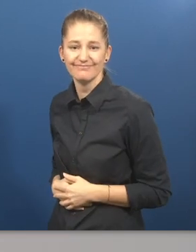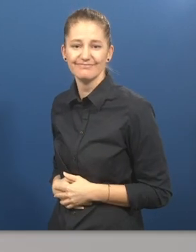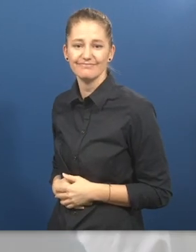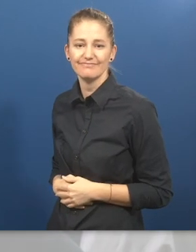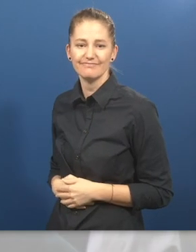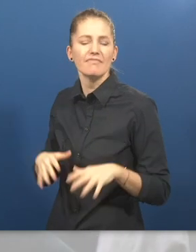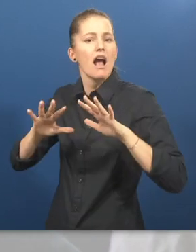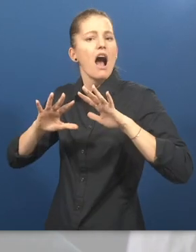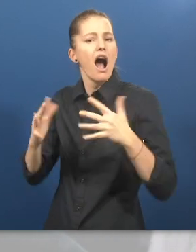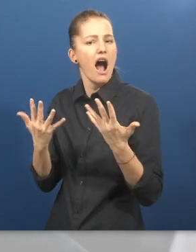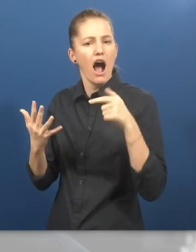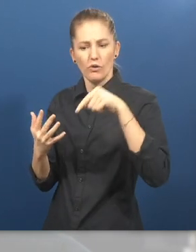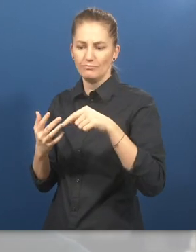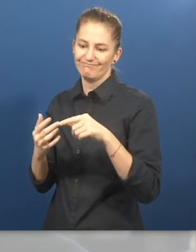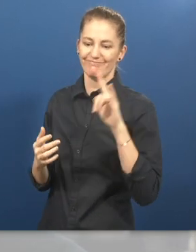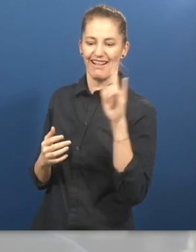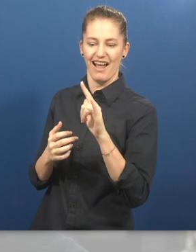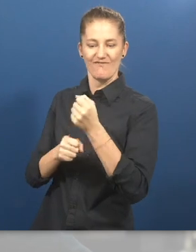How does I Love Coffee work?